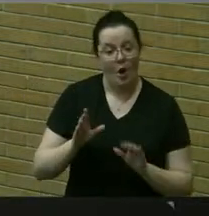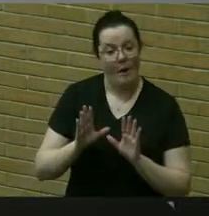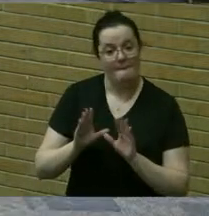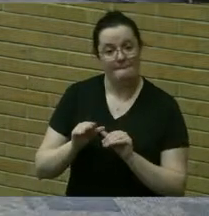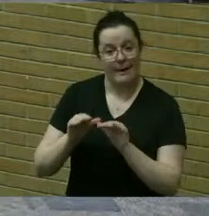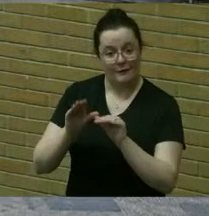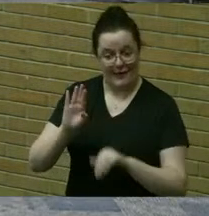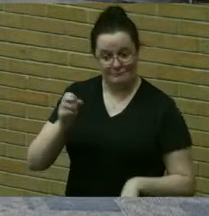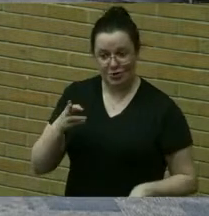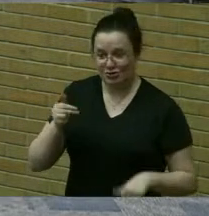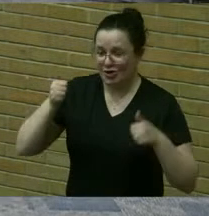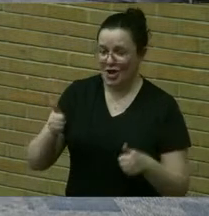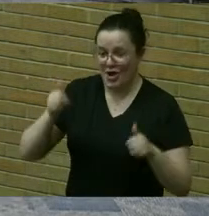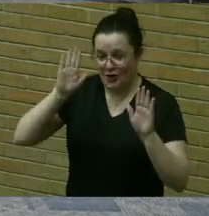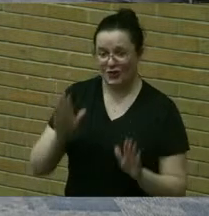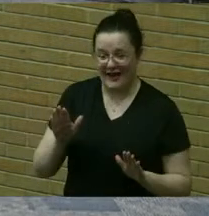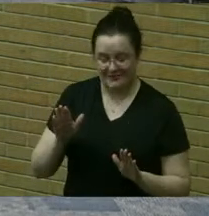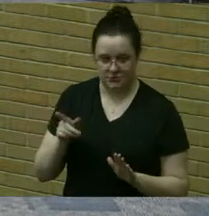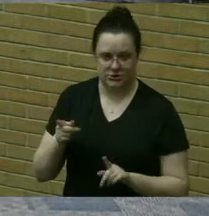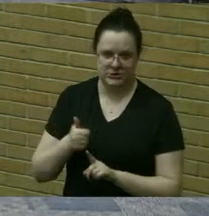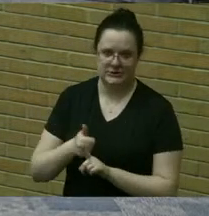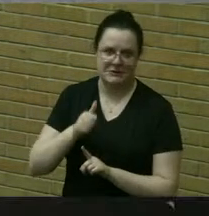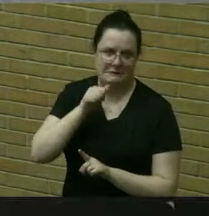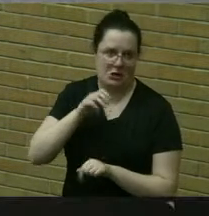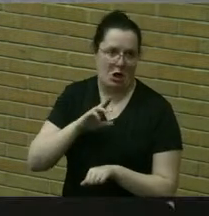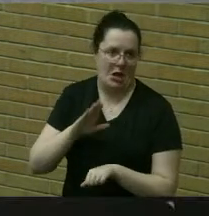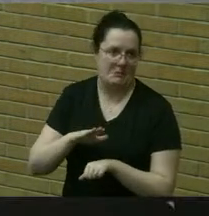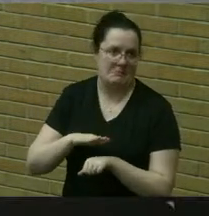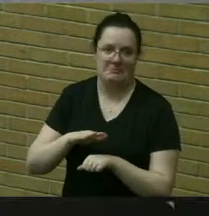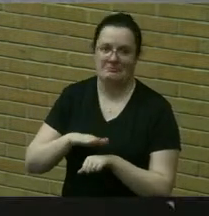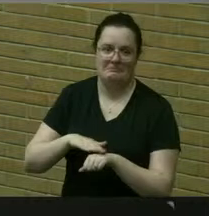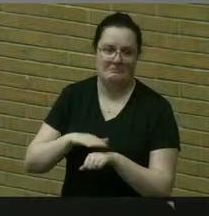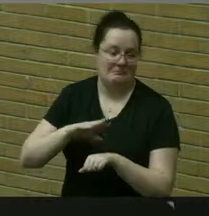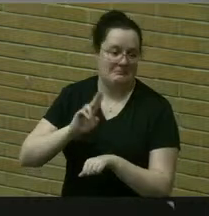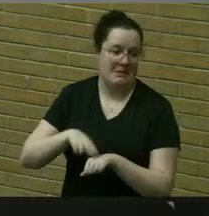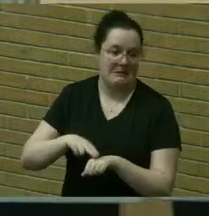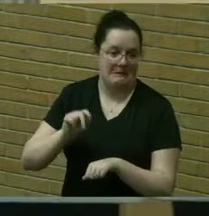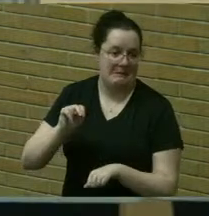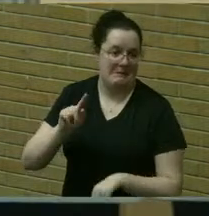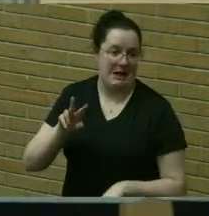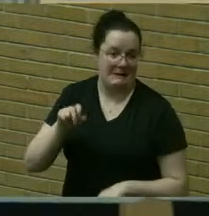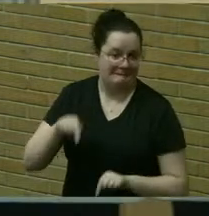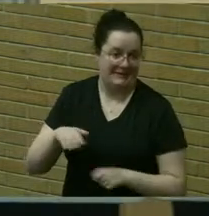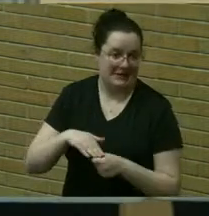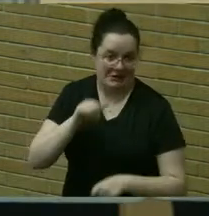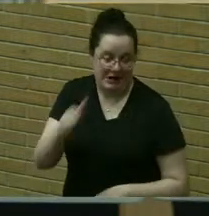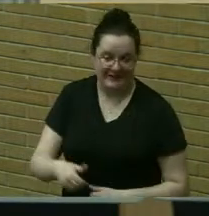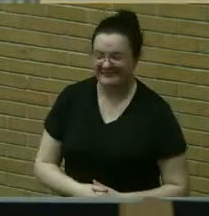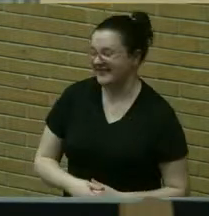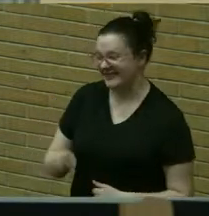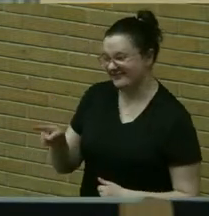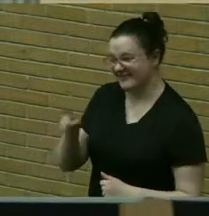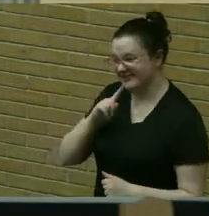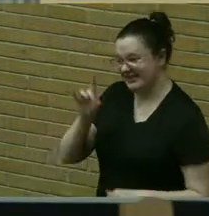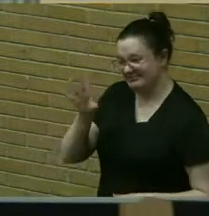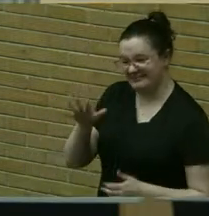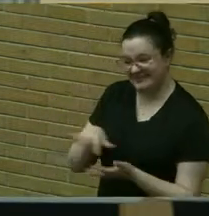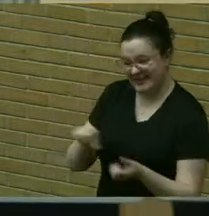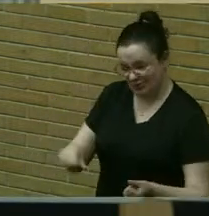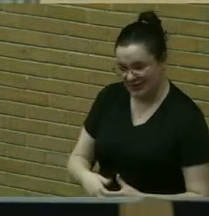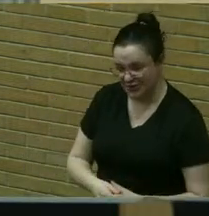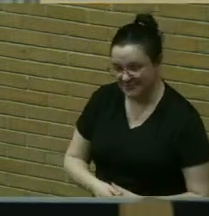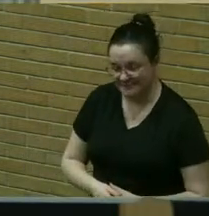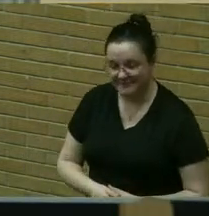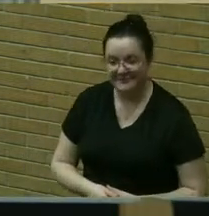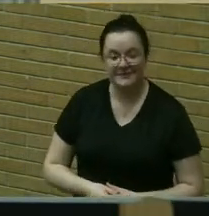a native plant no and and it is detrimental it it it just uh and and maybe that is maybe that's an